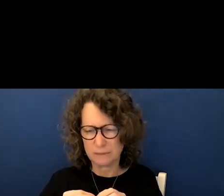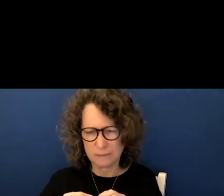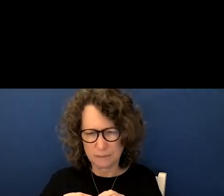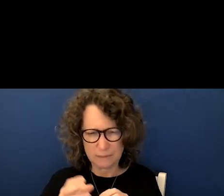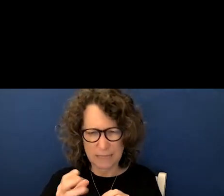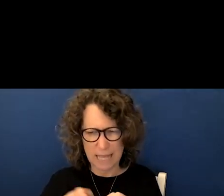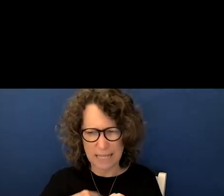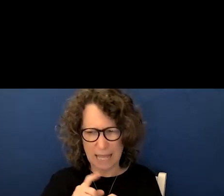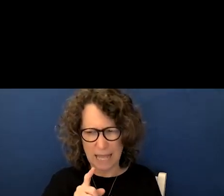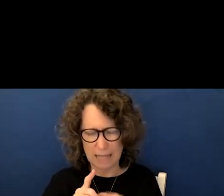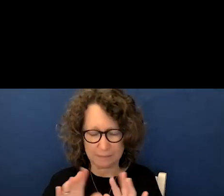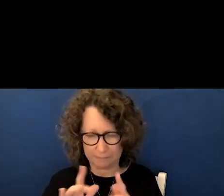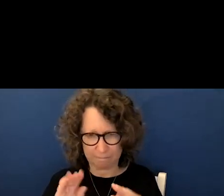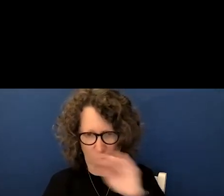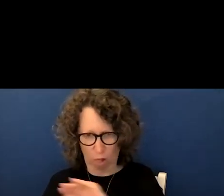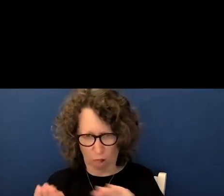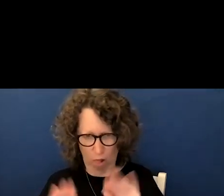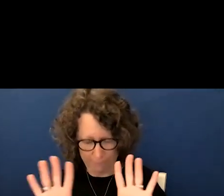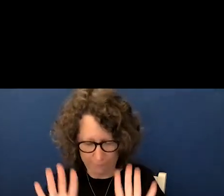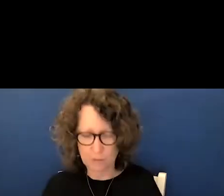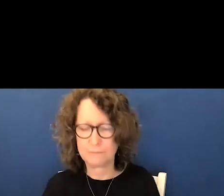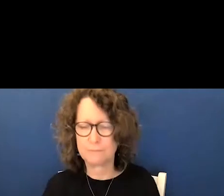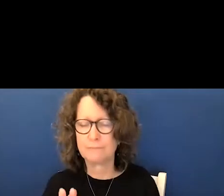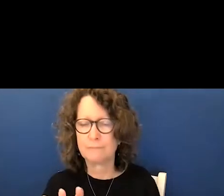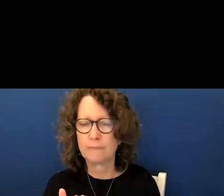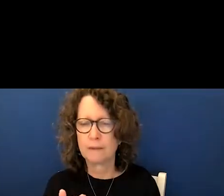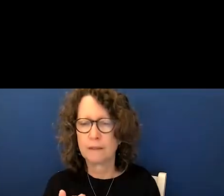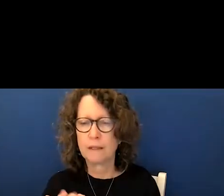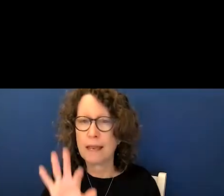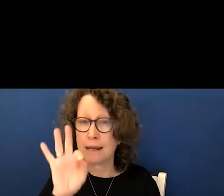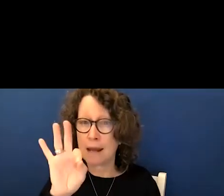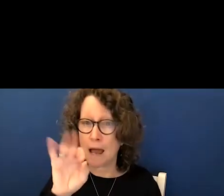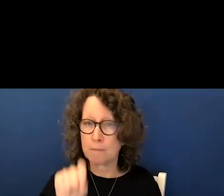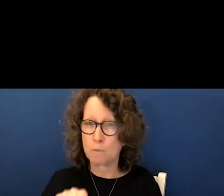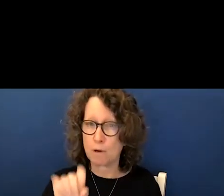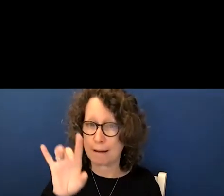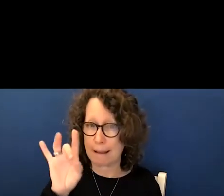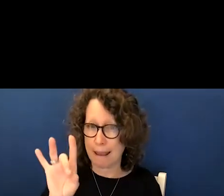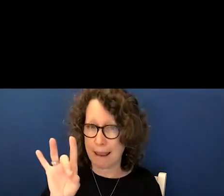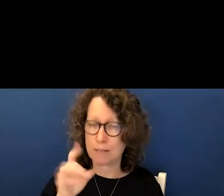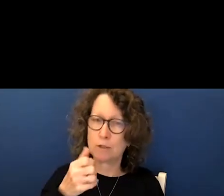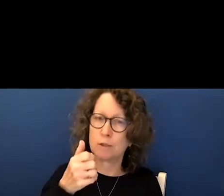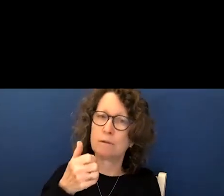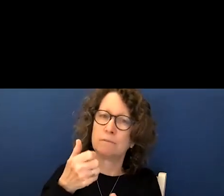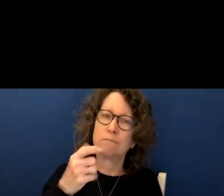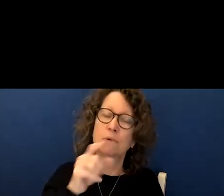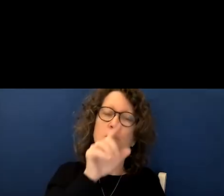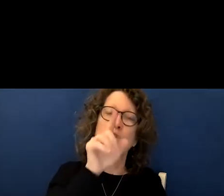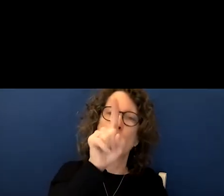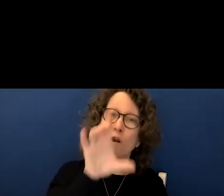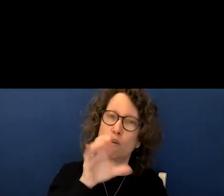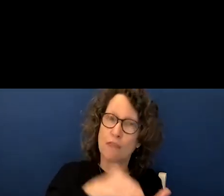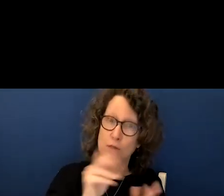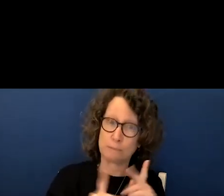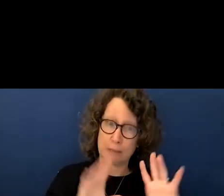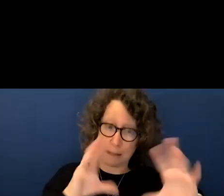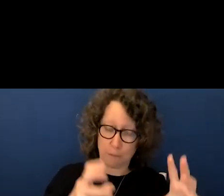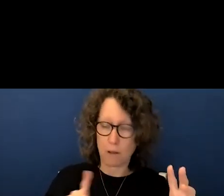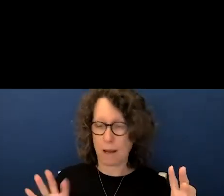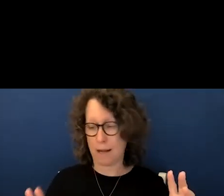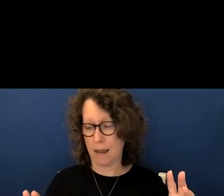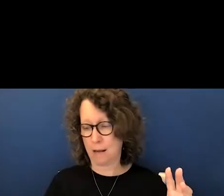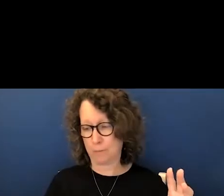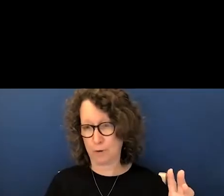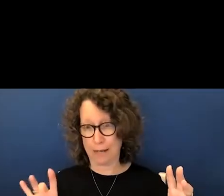to move me uh was 9.8 per 100 000 in the county um